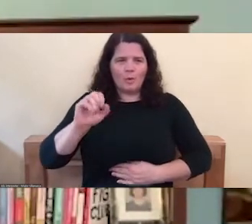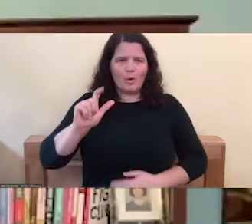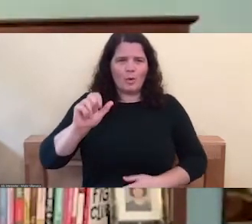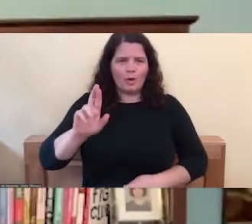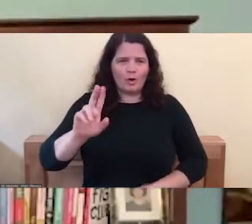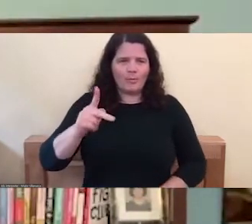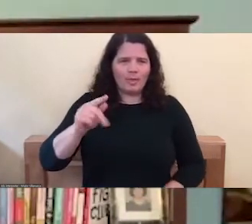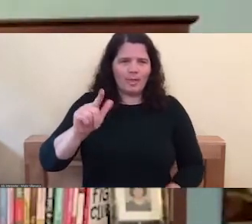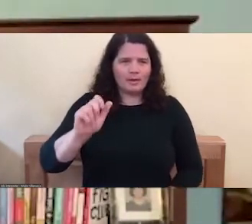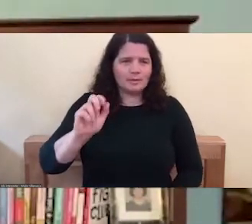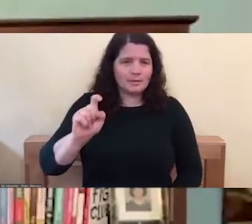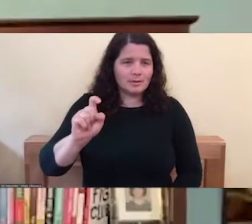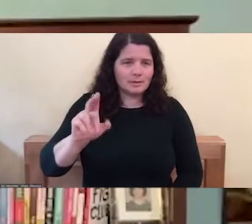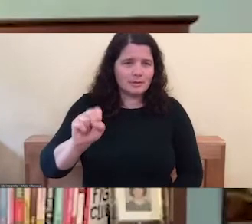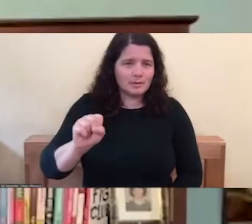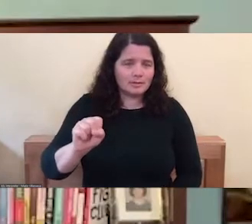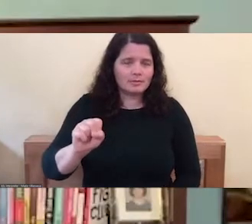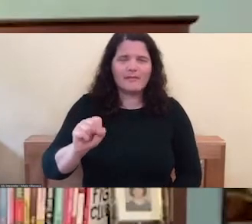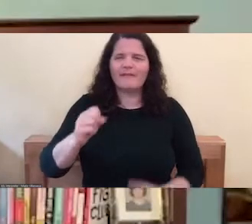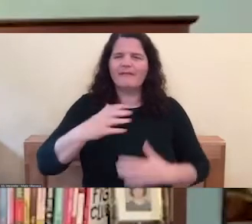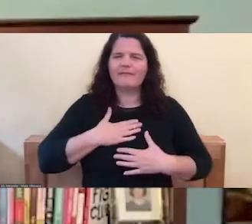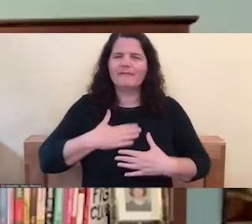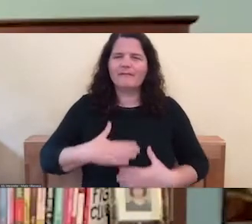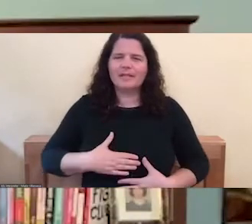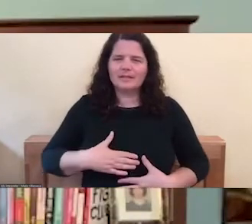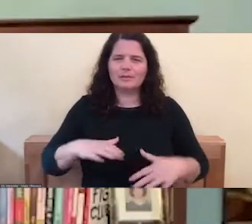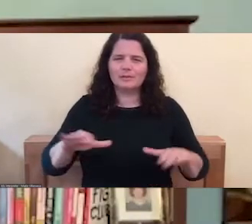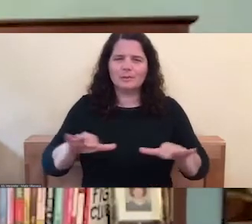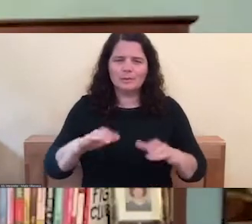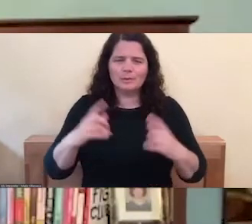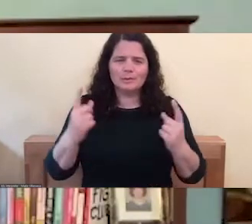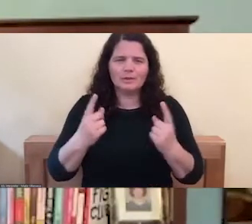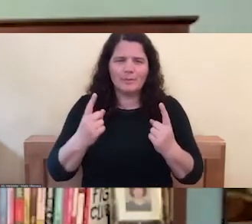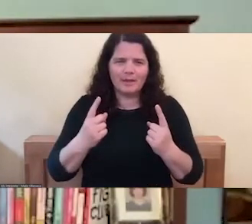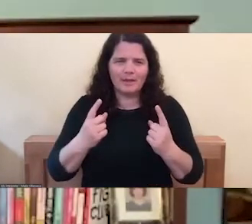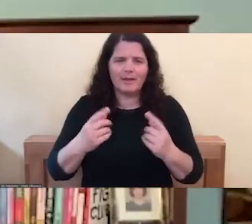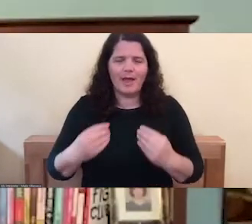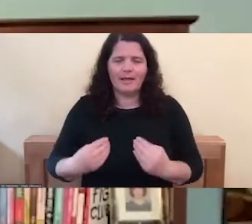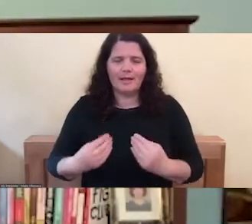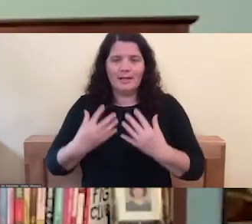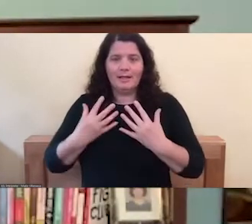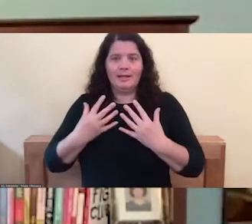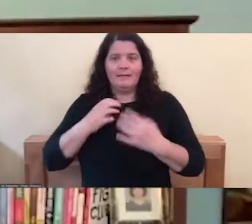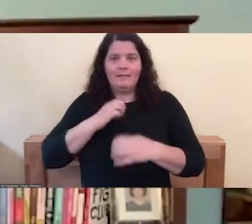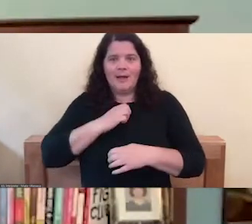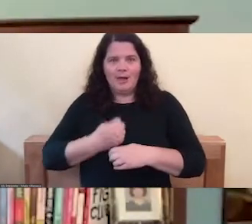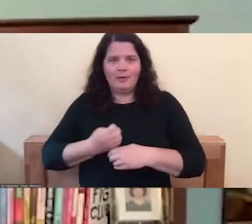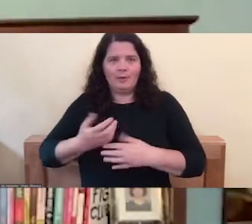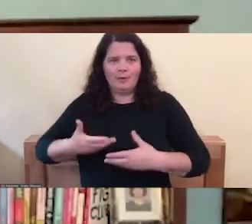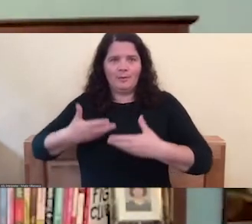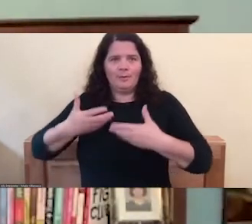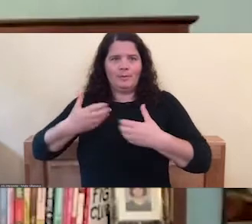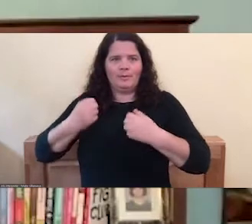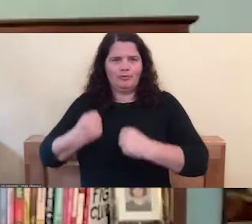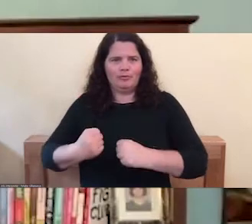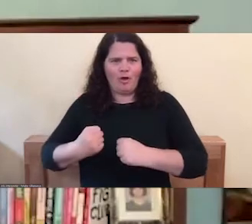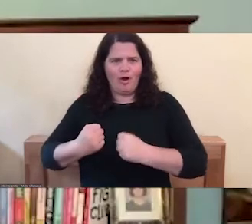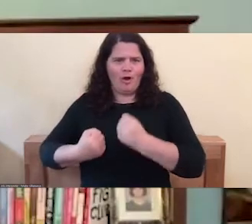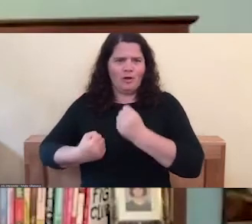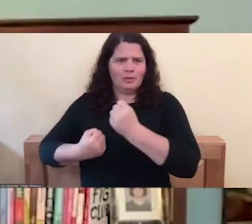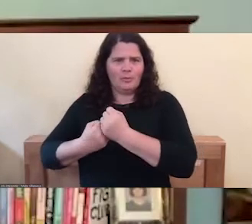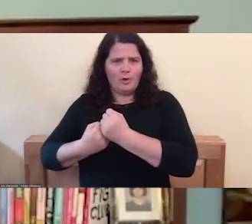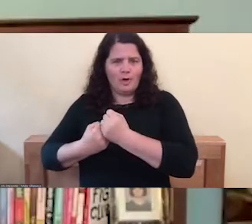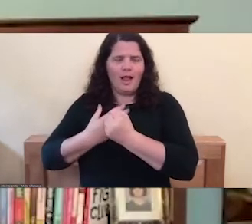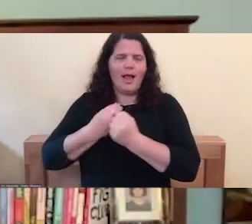Maybe some physical gesture that makes us feel both tenderly cared for but also strong and supported.